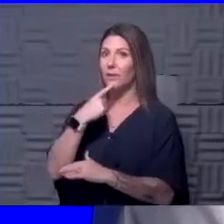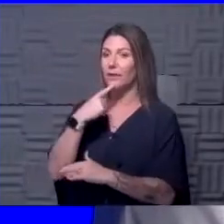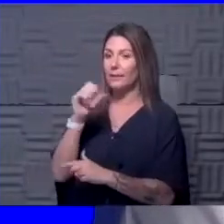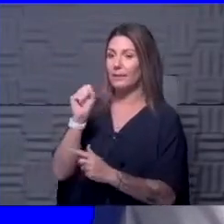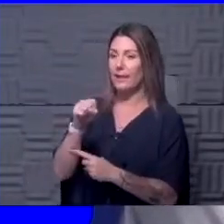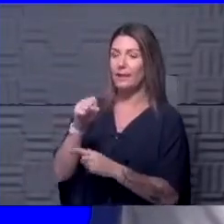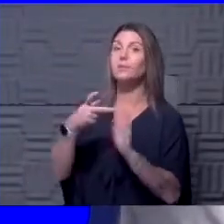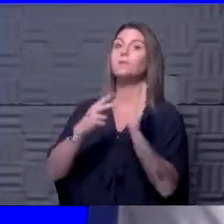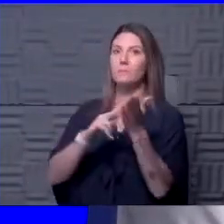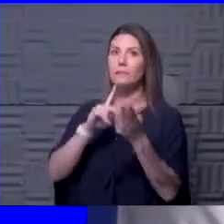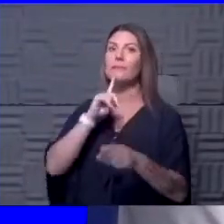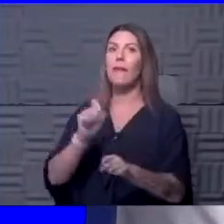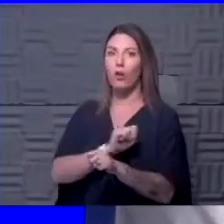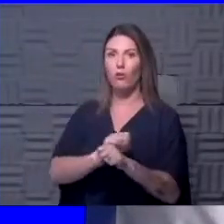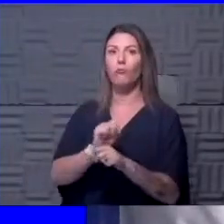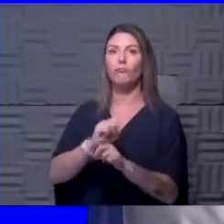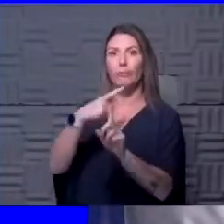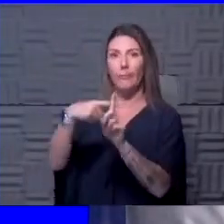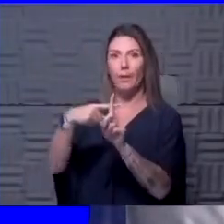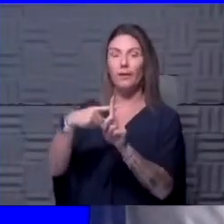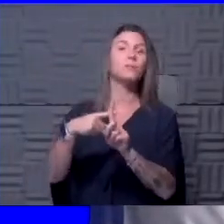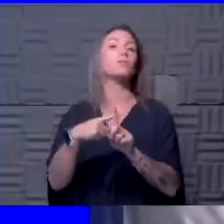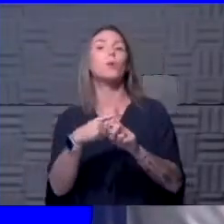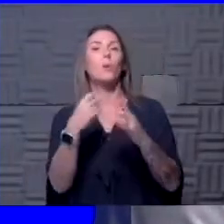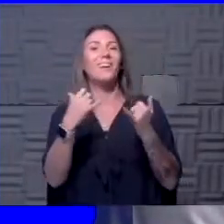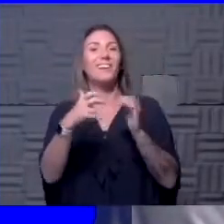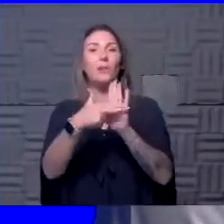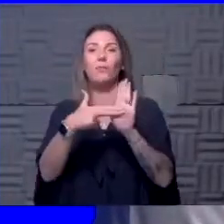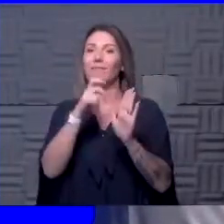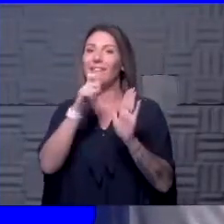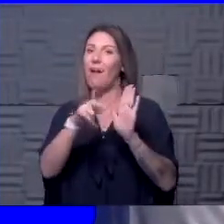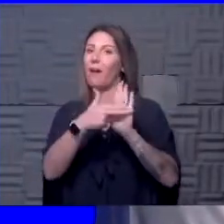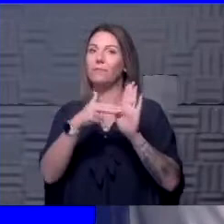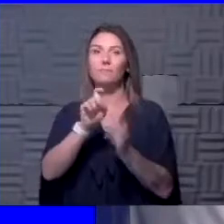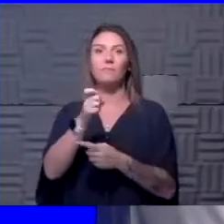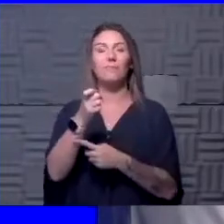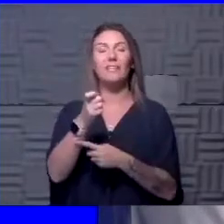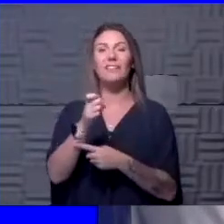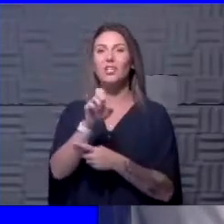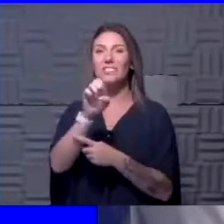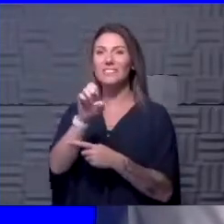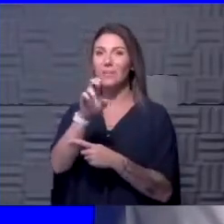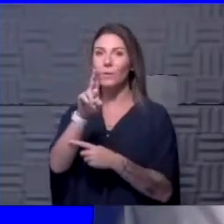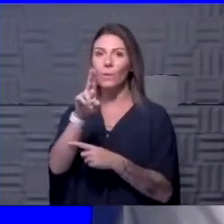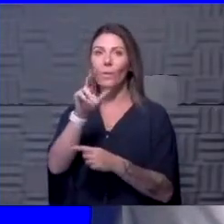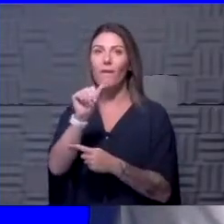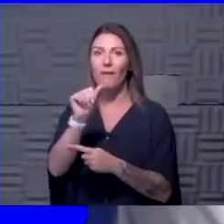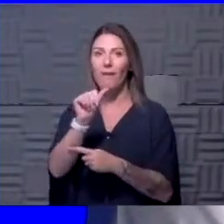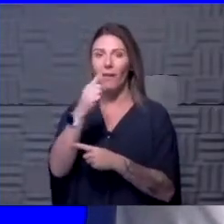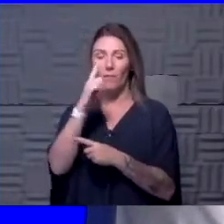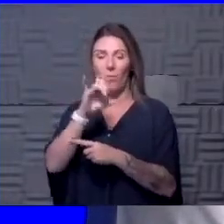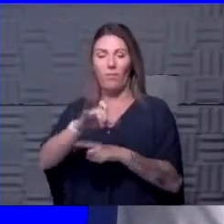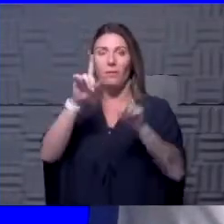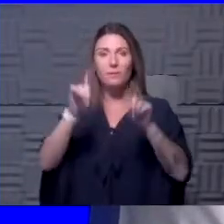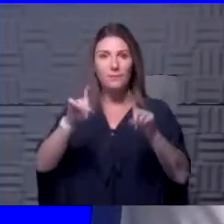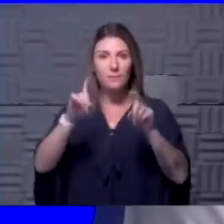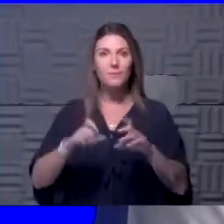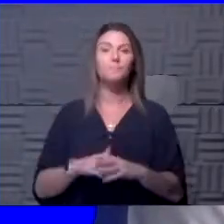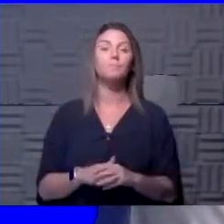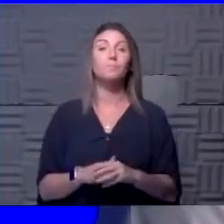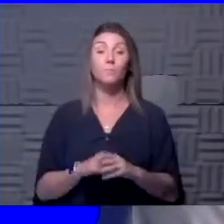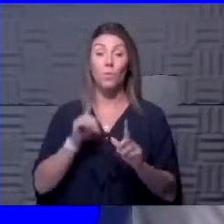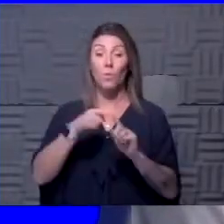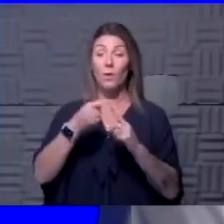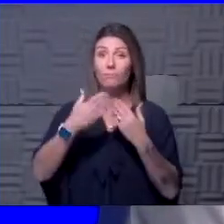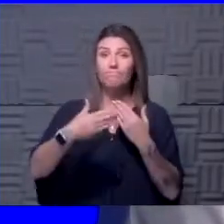positive. So right now it is not diagnostic. There is an EUA for the saliva testing. But as we